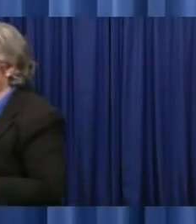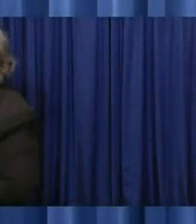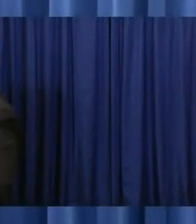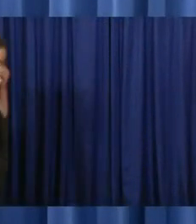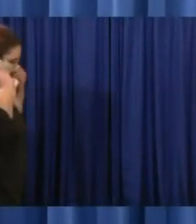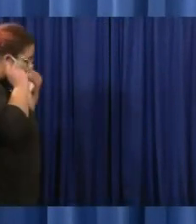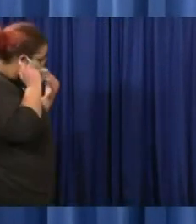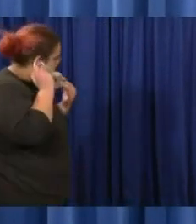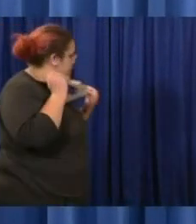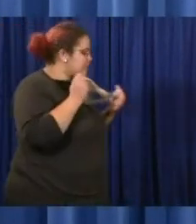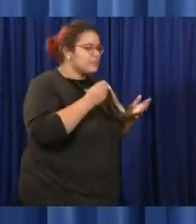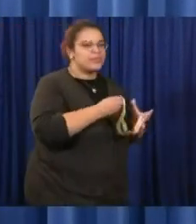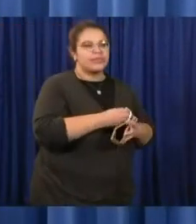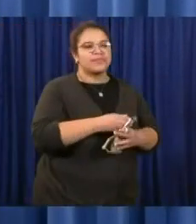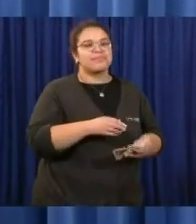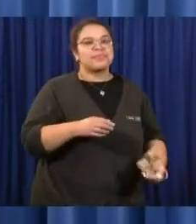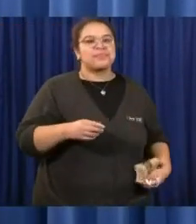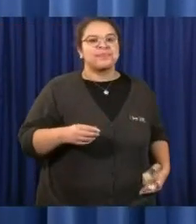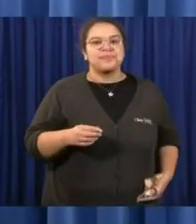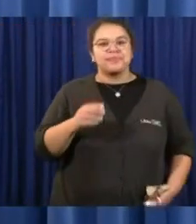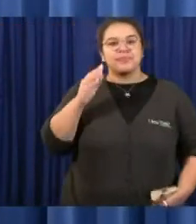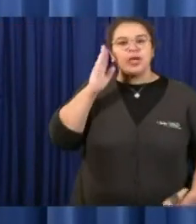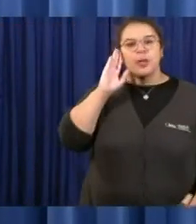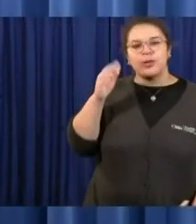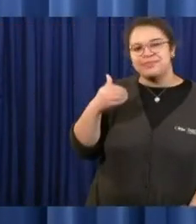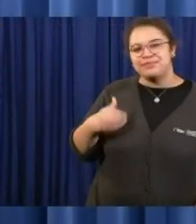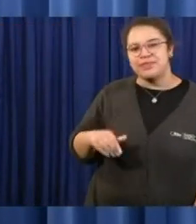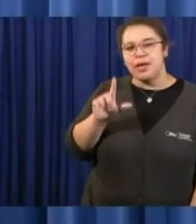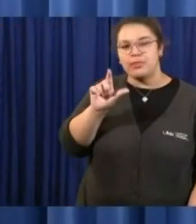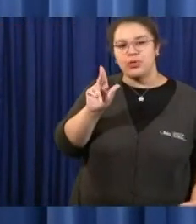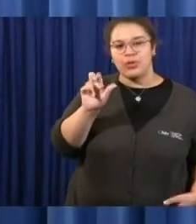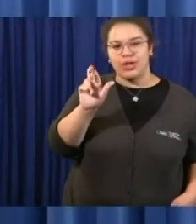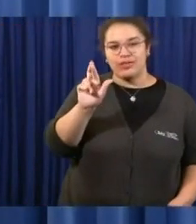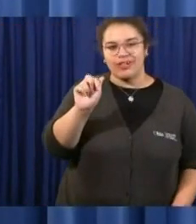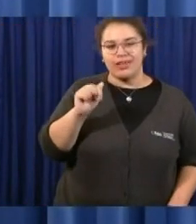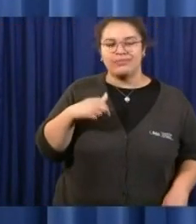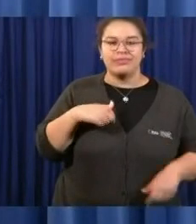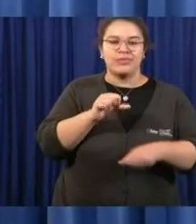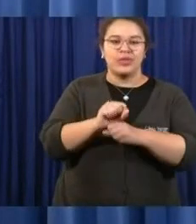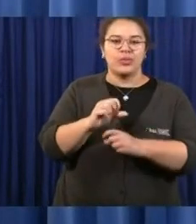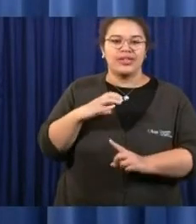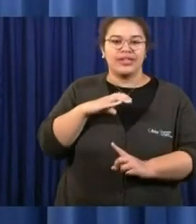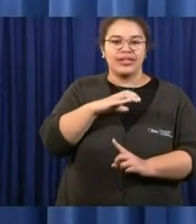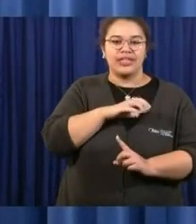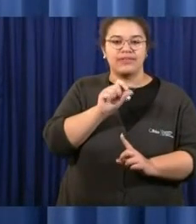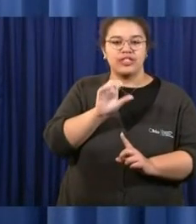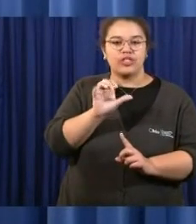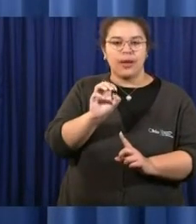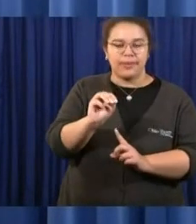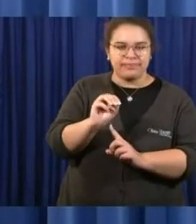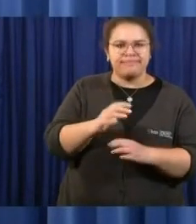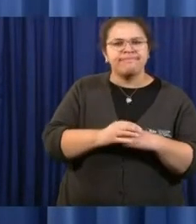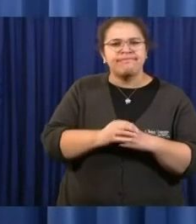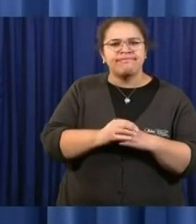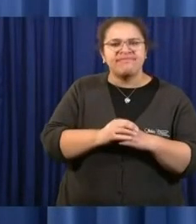This is Laura from Cleveland.com. Did the CARES Act stem? Can you talk about the